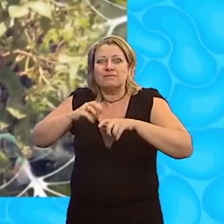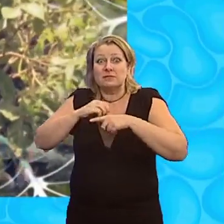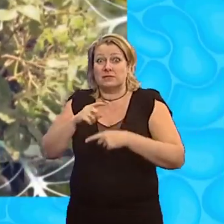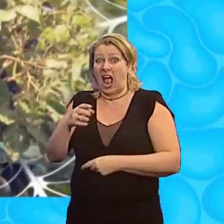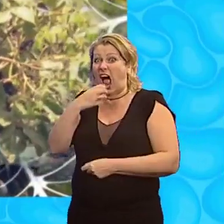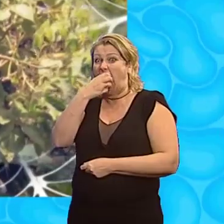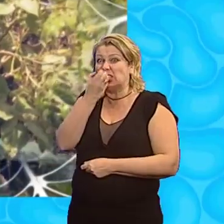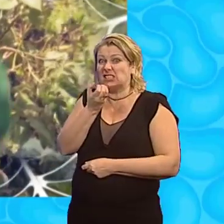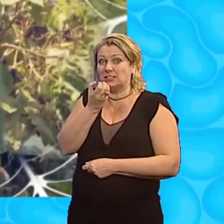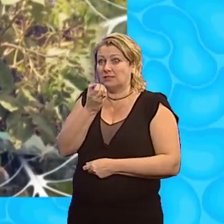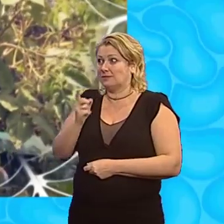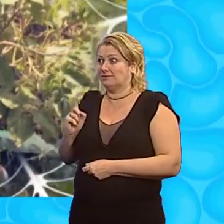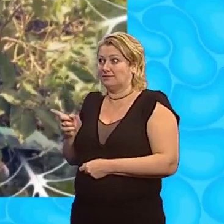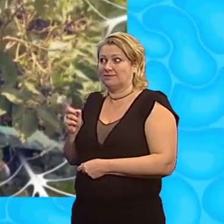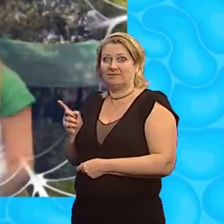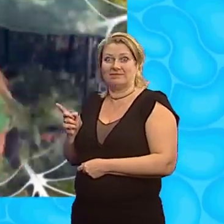mouth